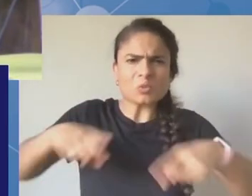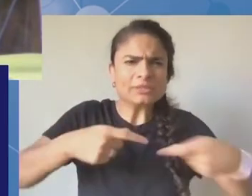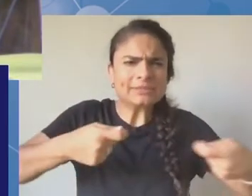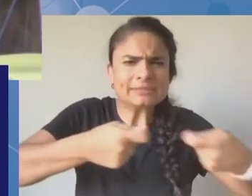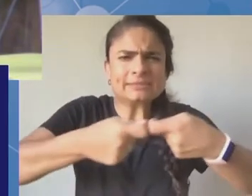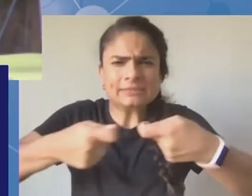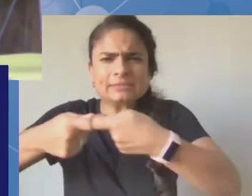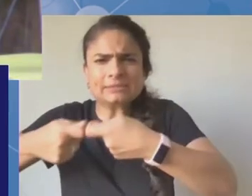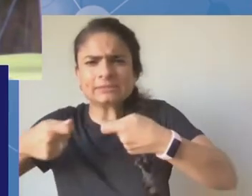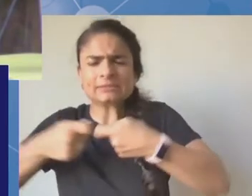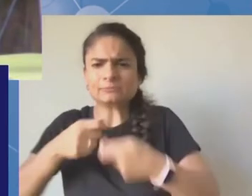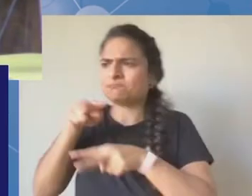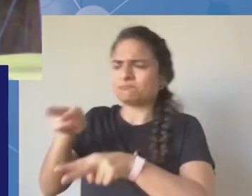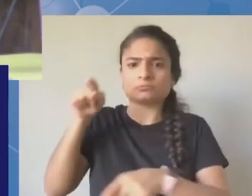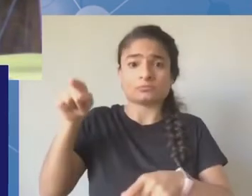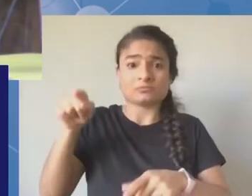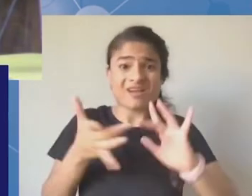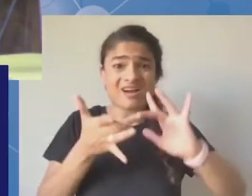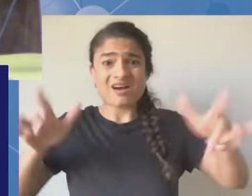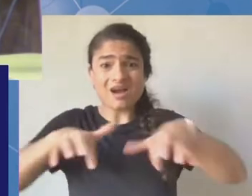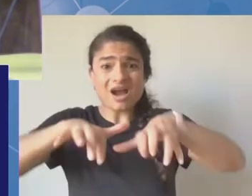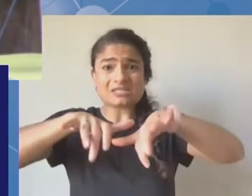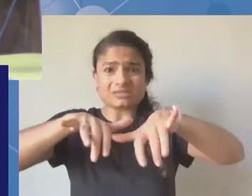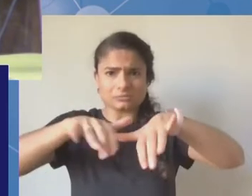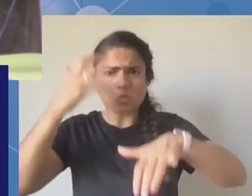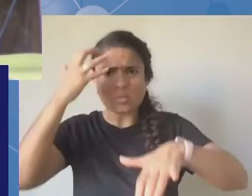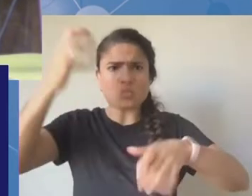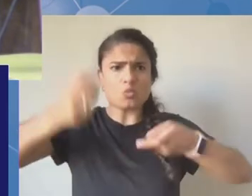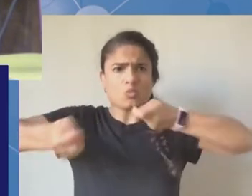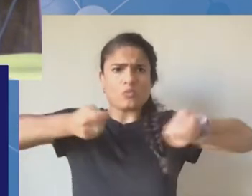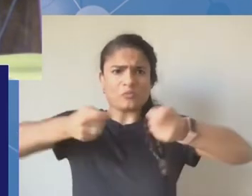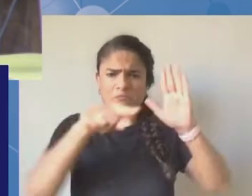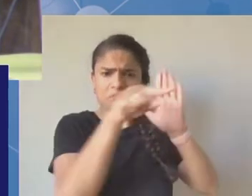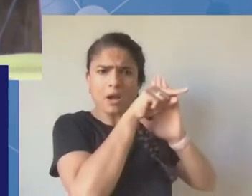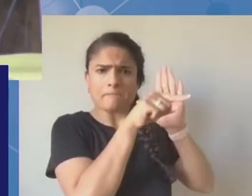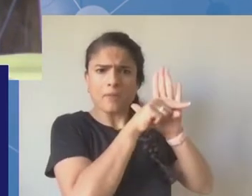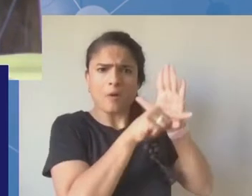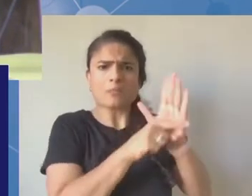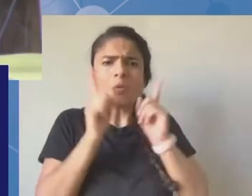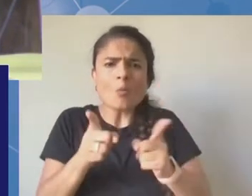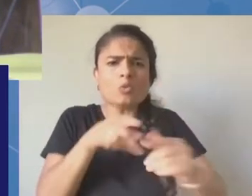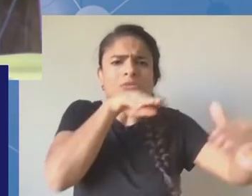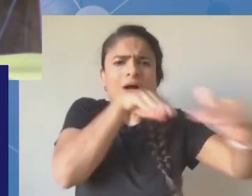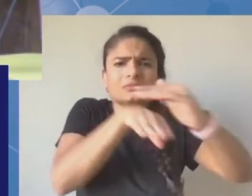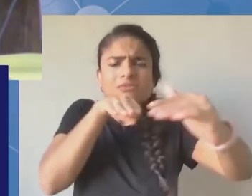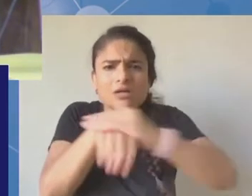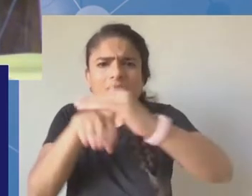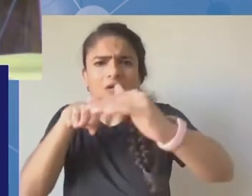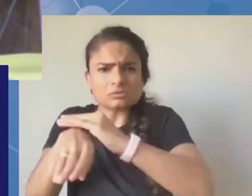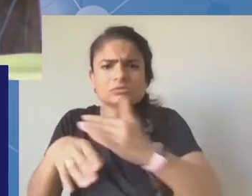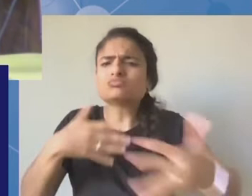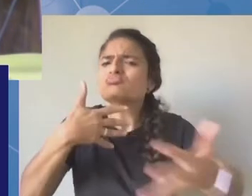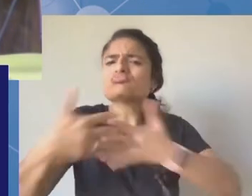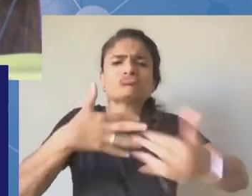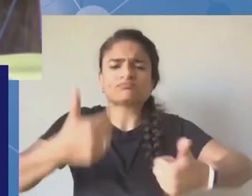it will be sorted as soon as possible. And to IGF, Africa is ready. Thank you for the good work you have